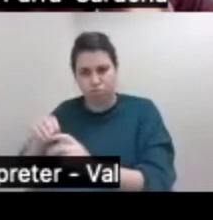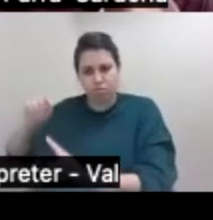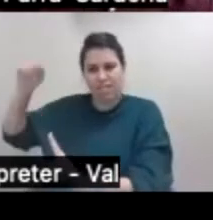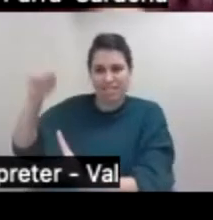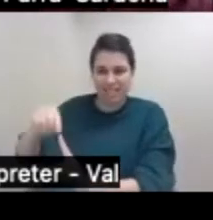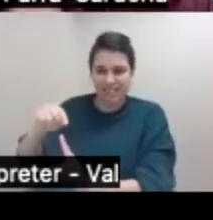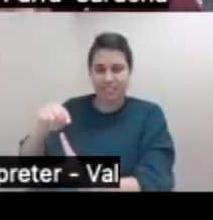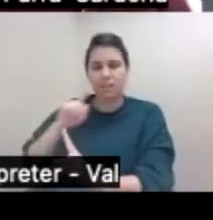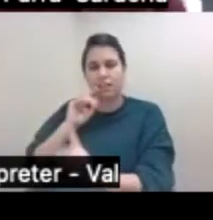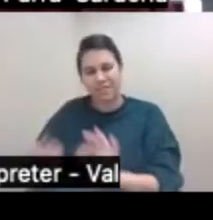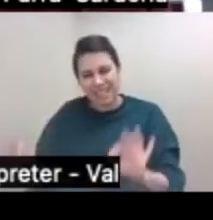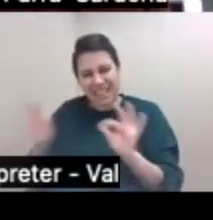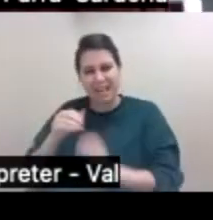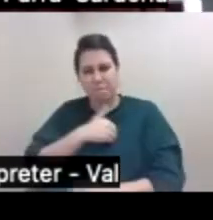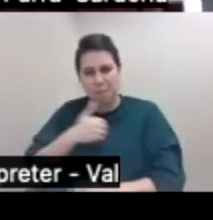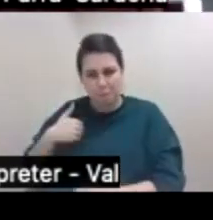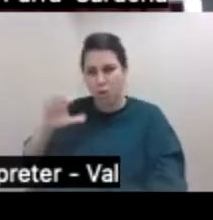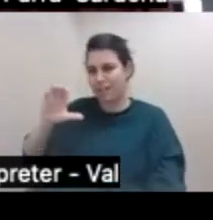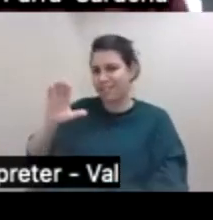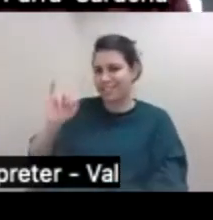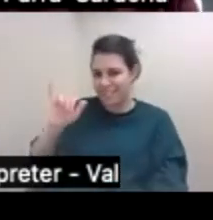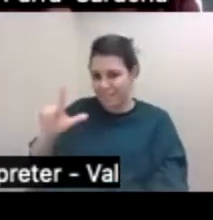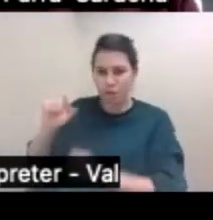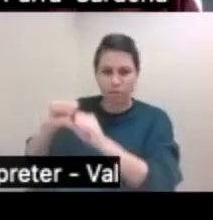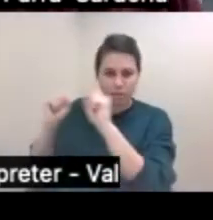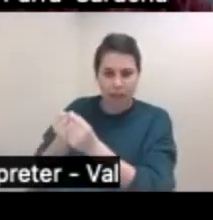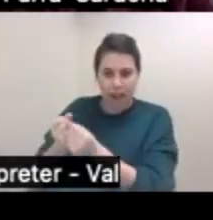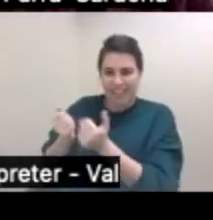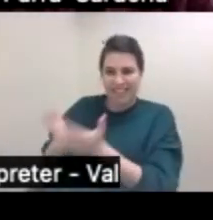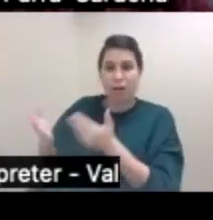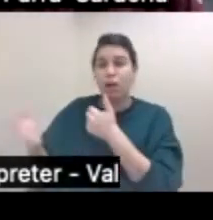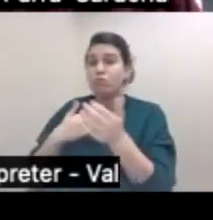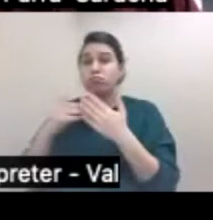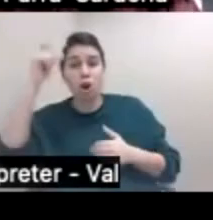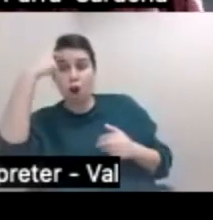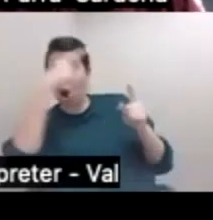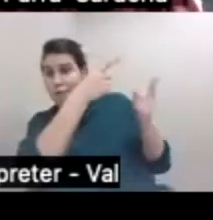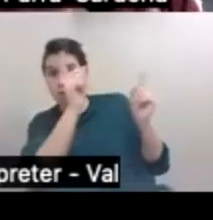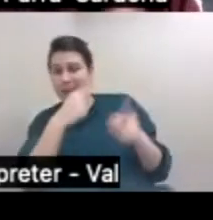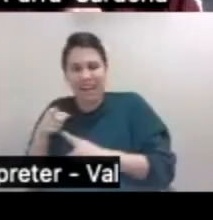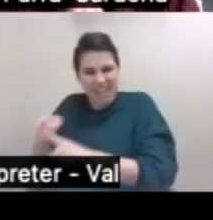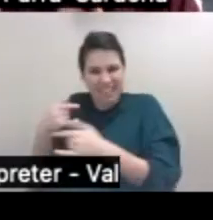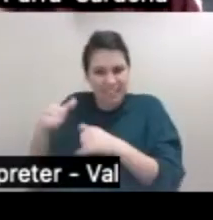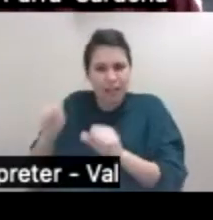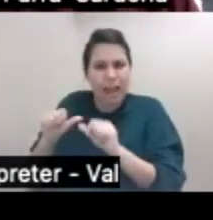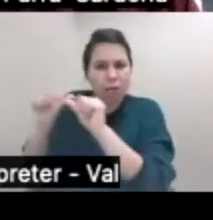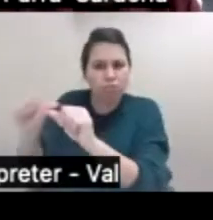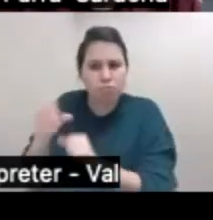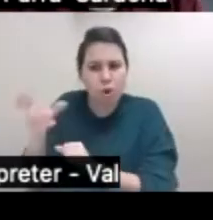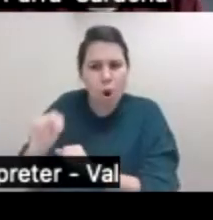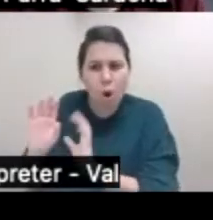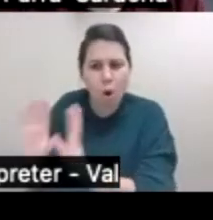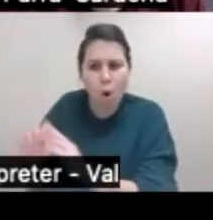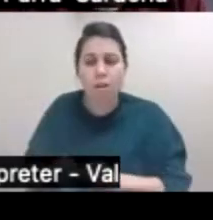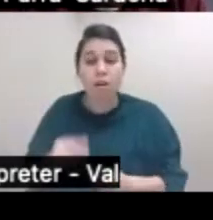member of civil society that despite the situation in governments, they keep moving on. We had a great time about three